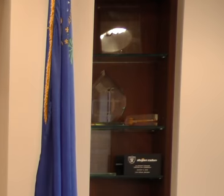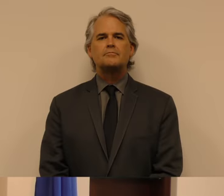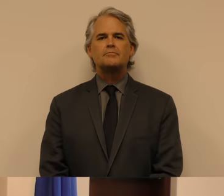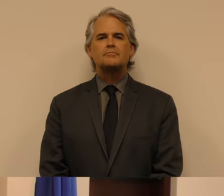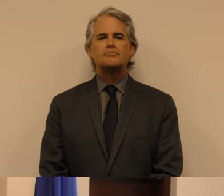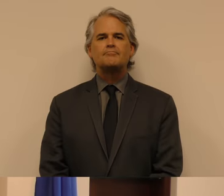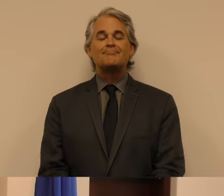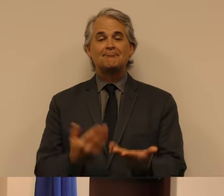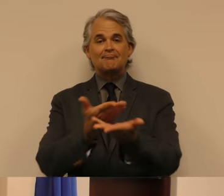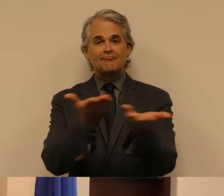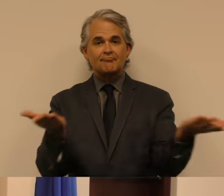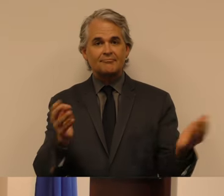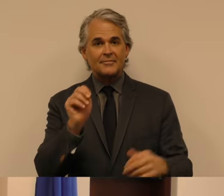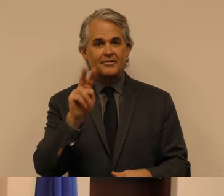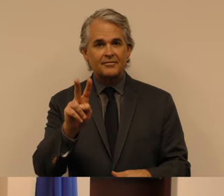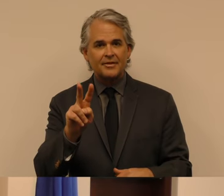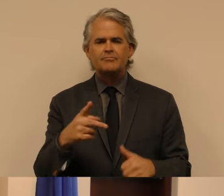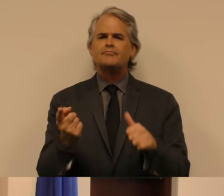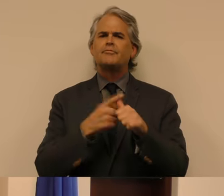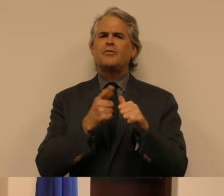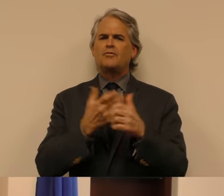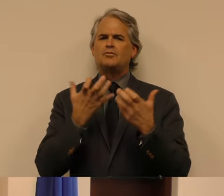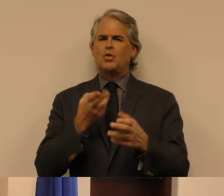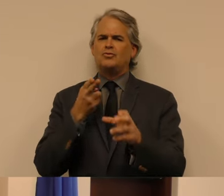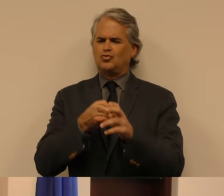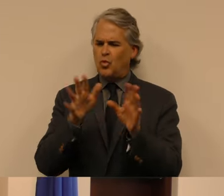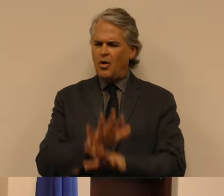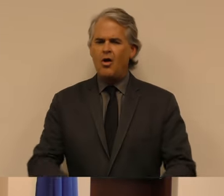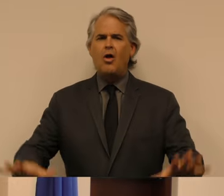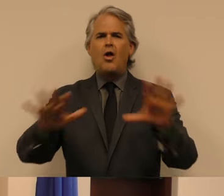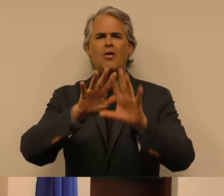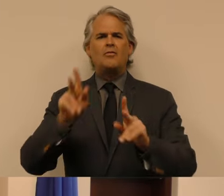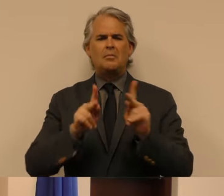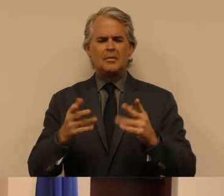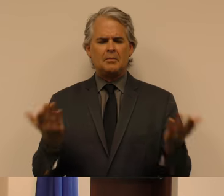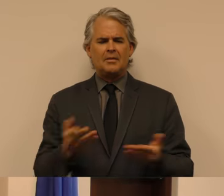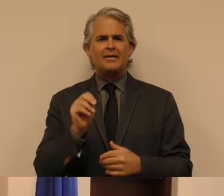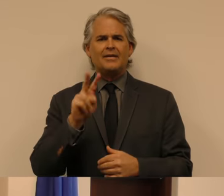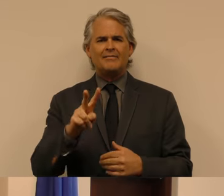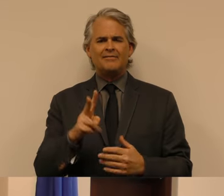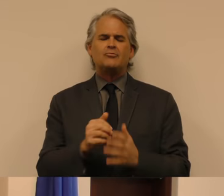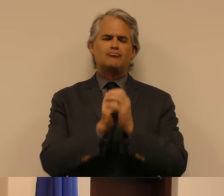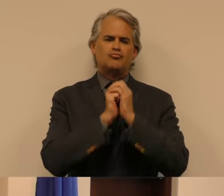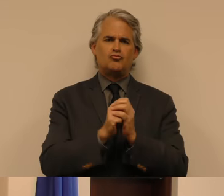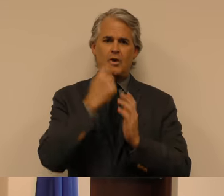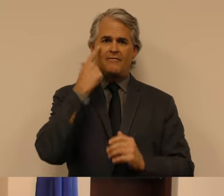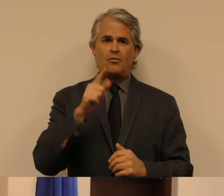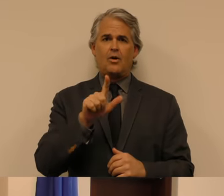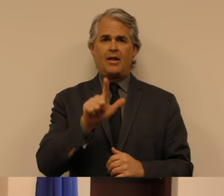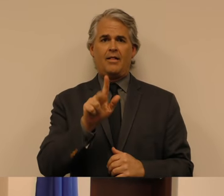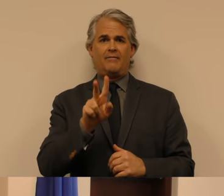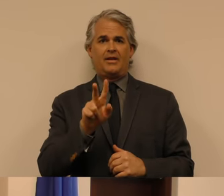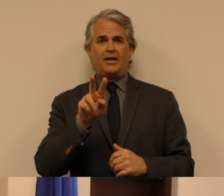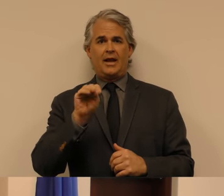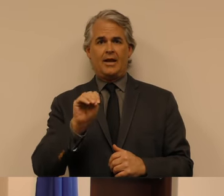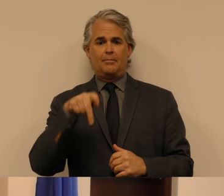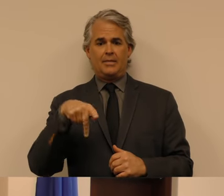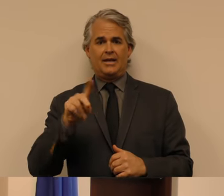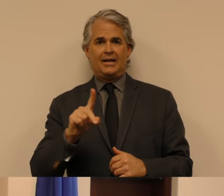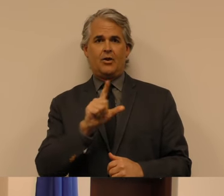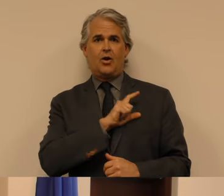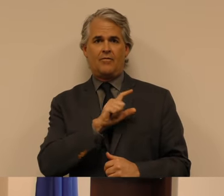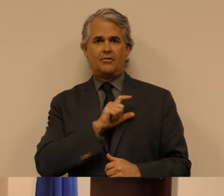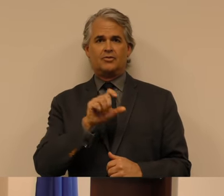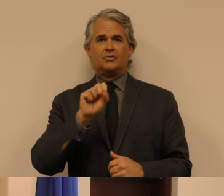My fellow Nevadans, I want to start by joining the rest of our state in extending my prayers to LVMPD Officer Shea Michalonis.